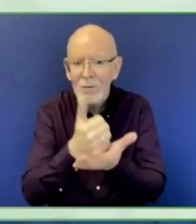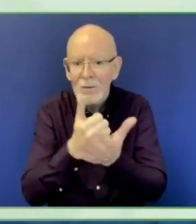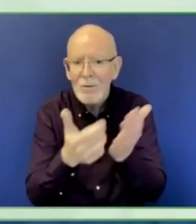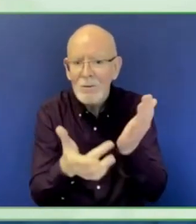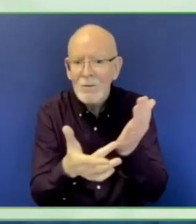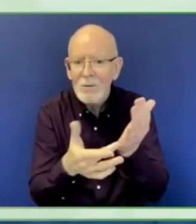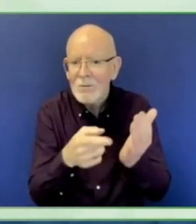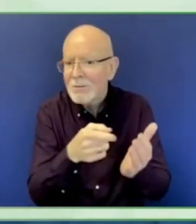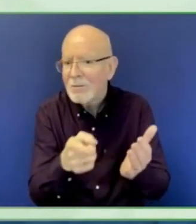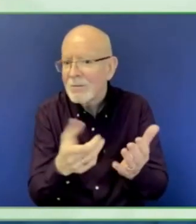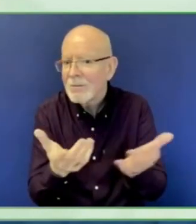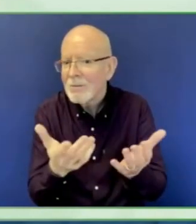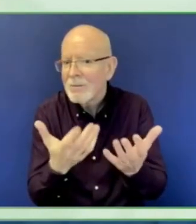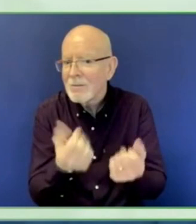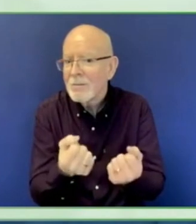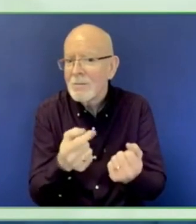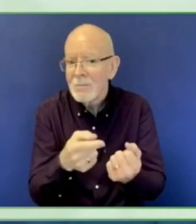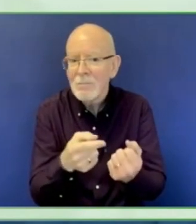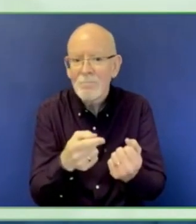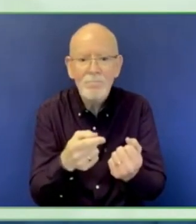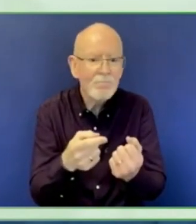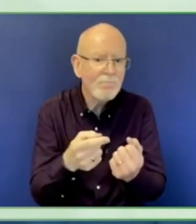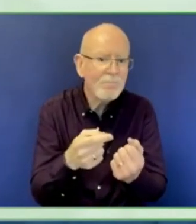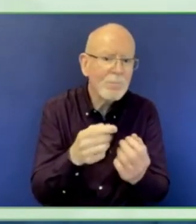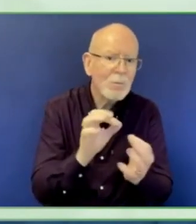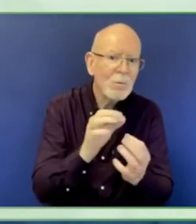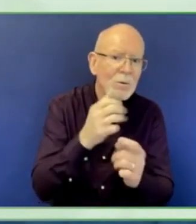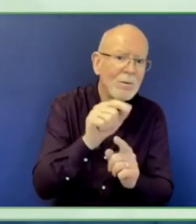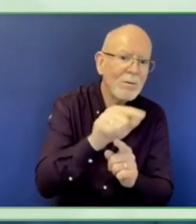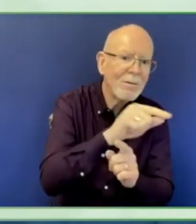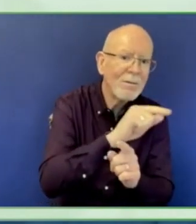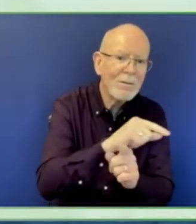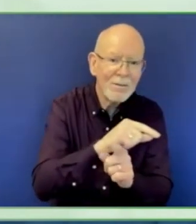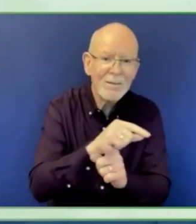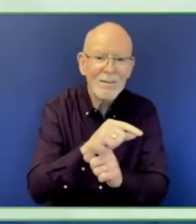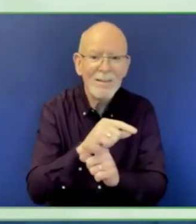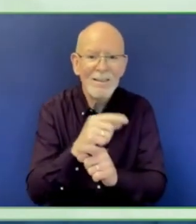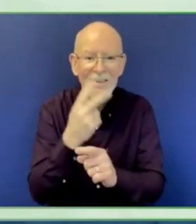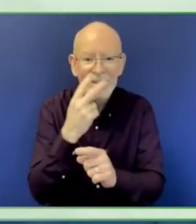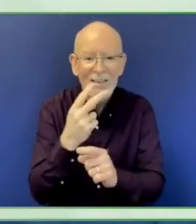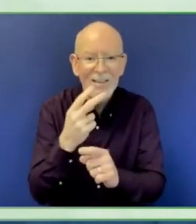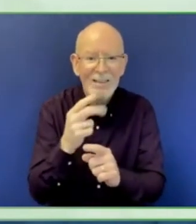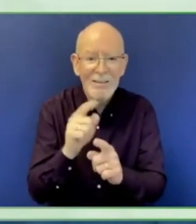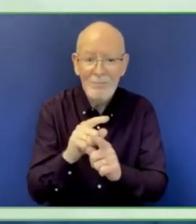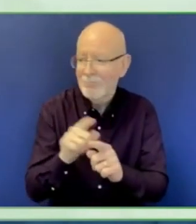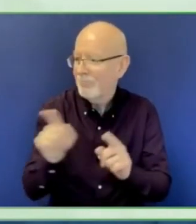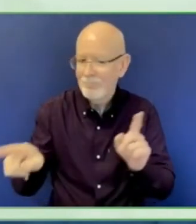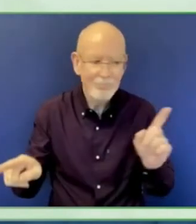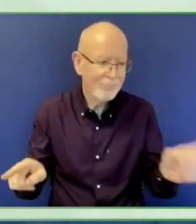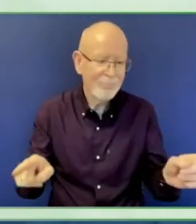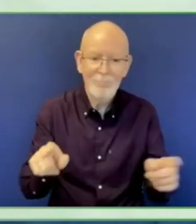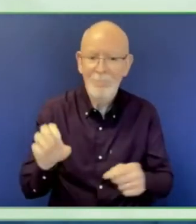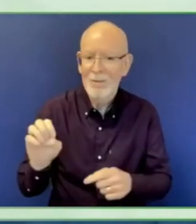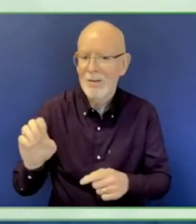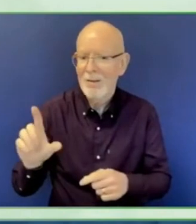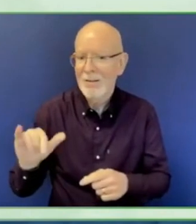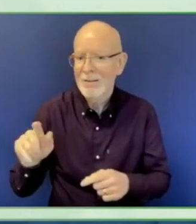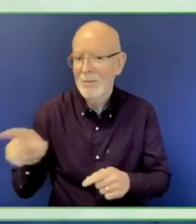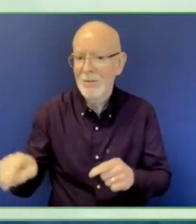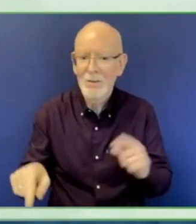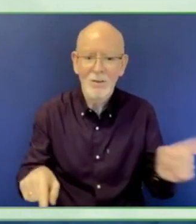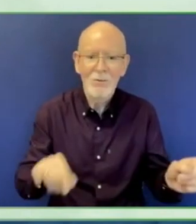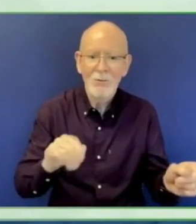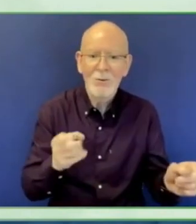projects, but people like the World Bank or the Asian Development Bank, a lot of people are desperately trying to do good disability inclusion,